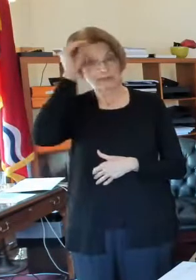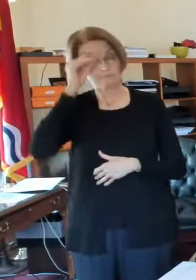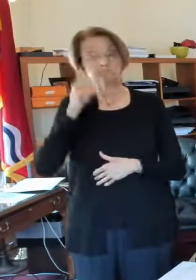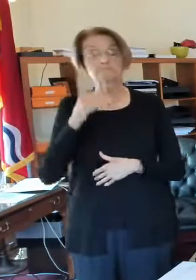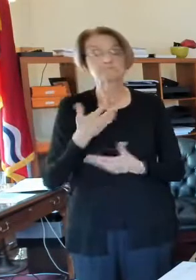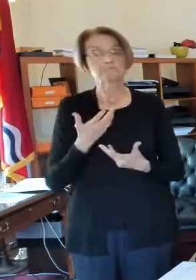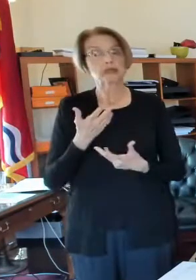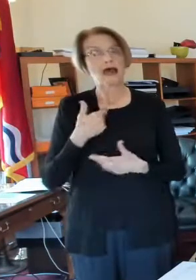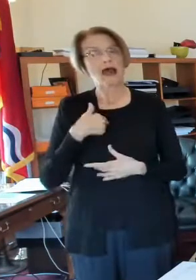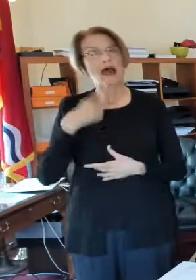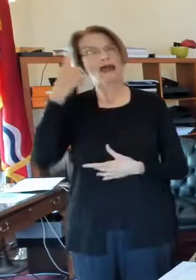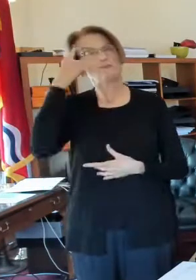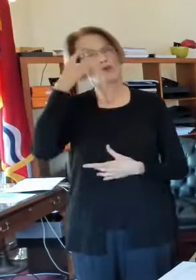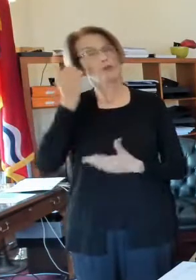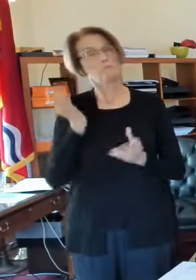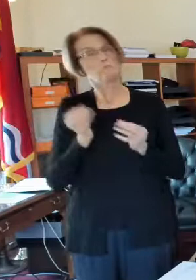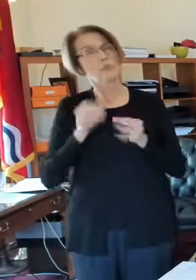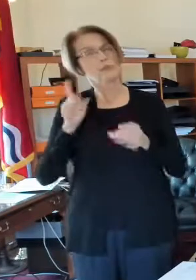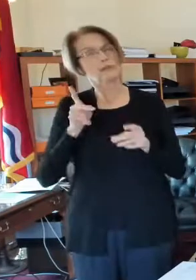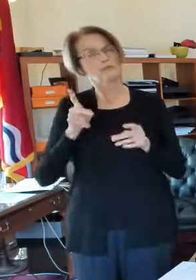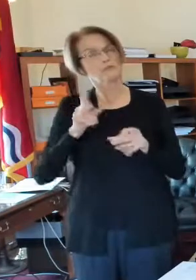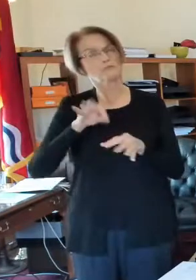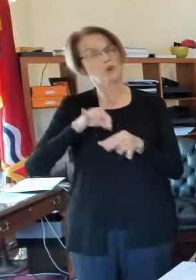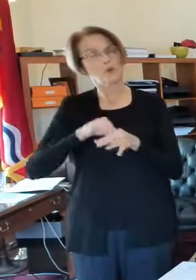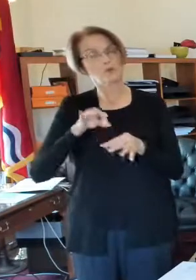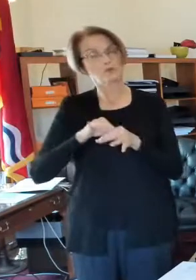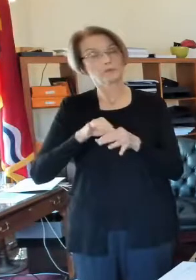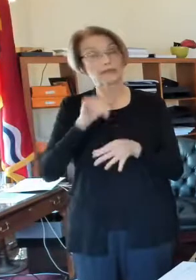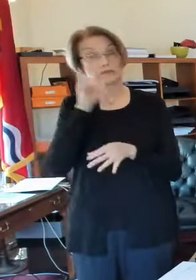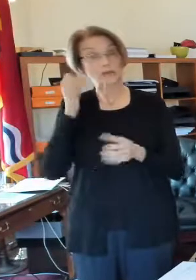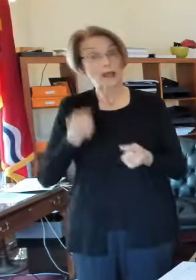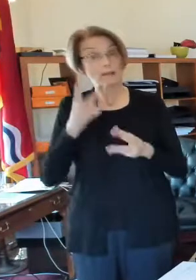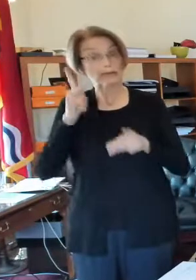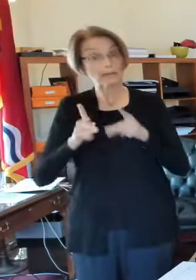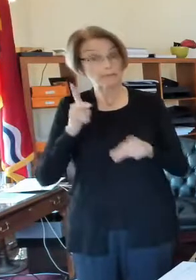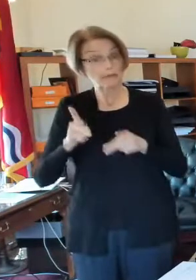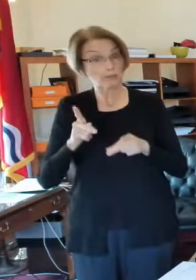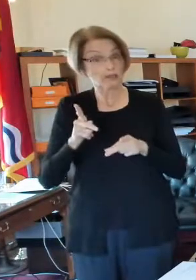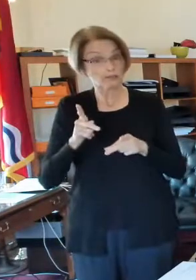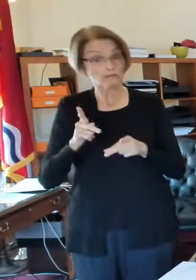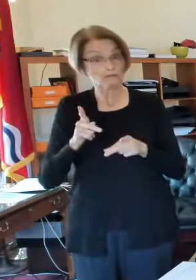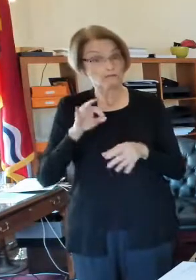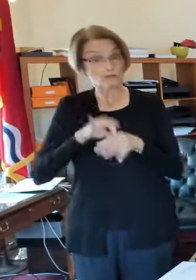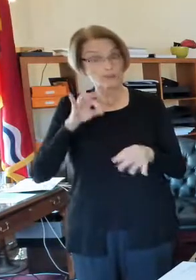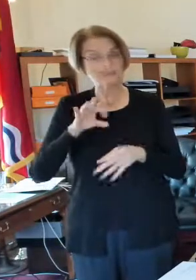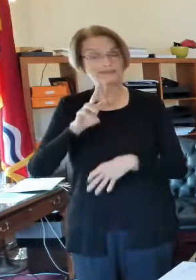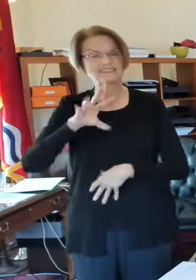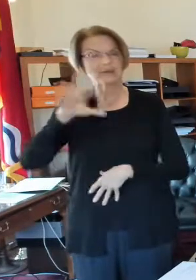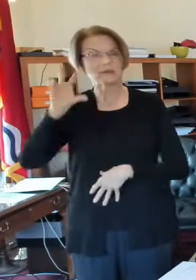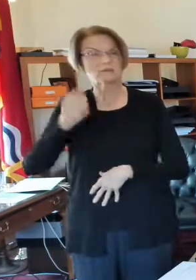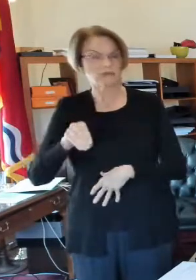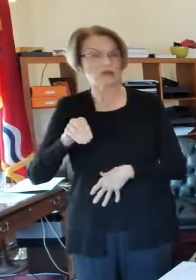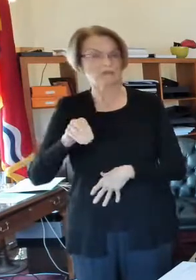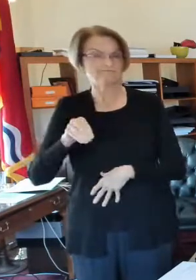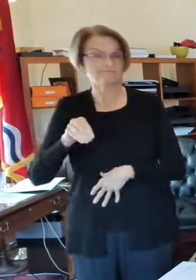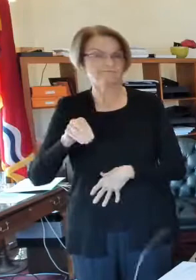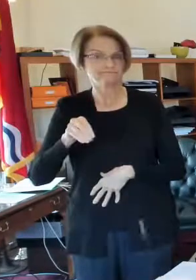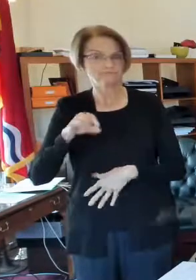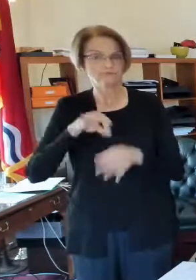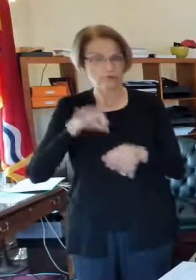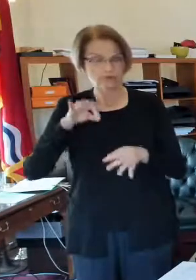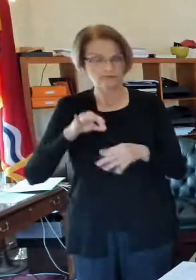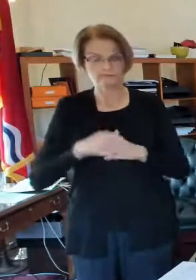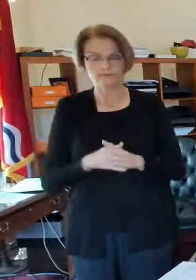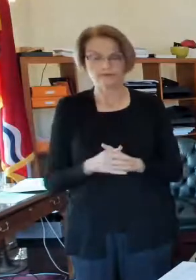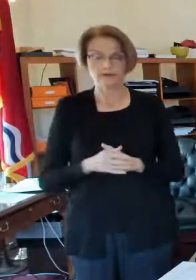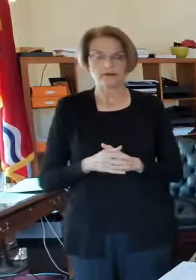be higher. It was 65% of the registered voters voted yesterday. But I went